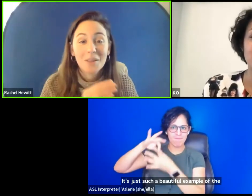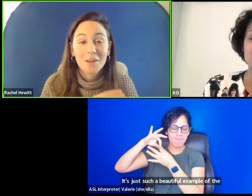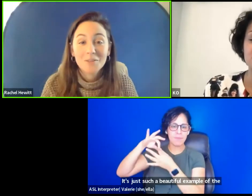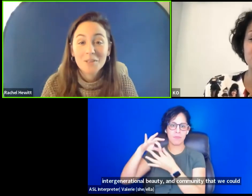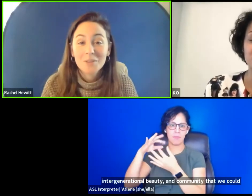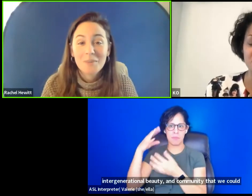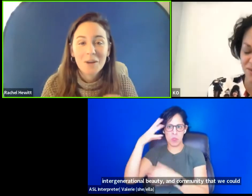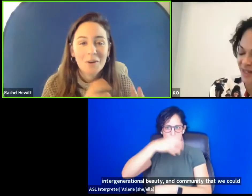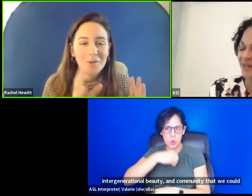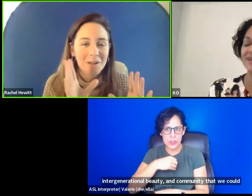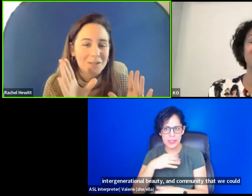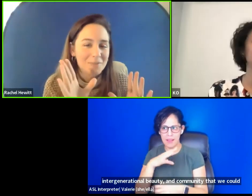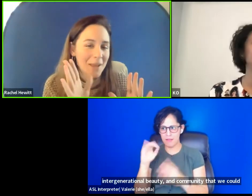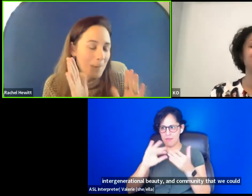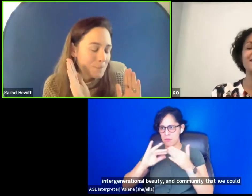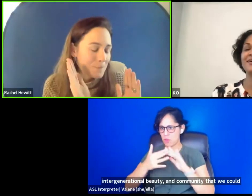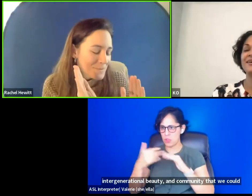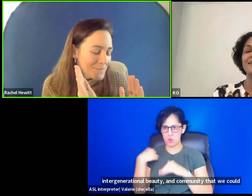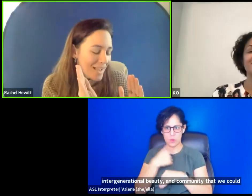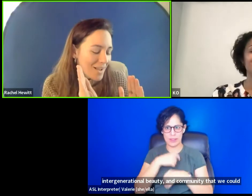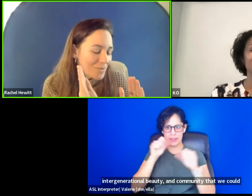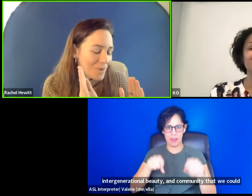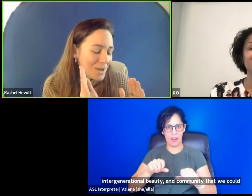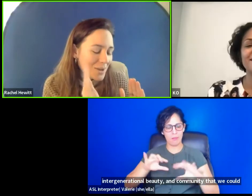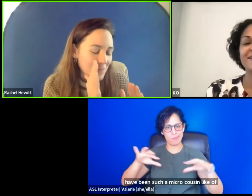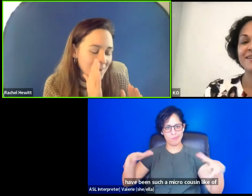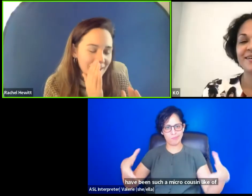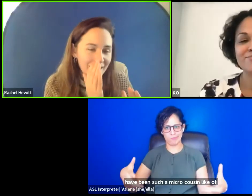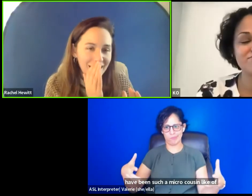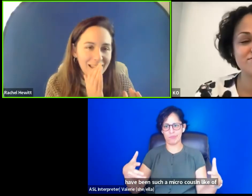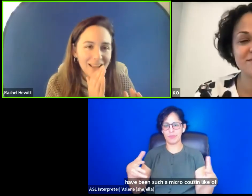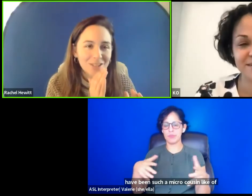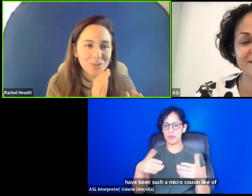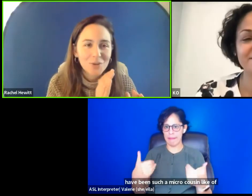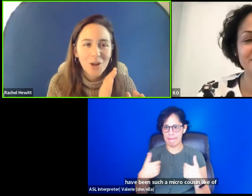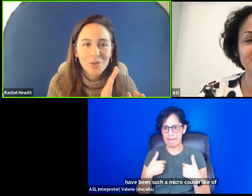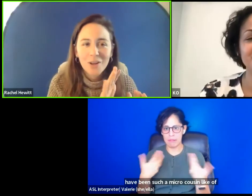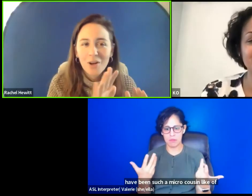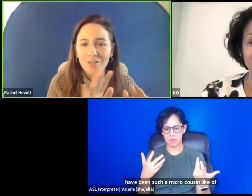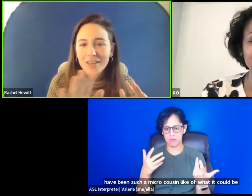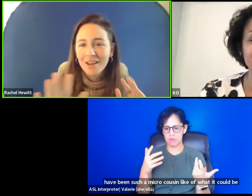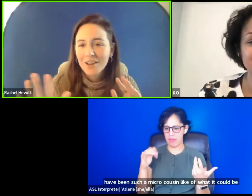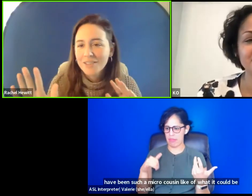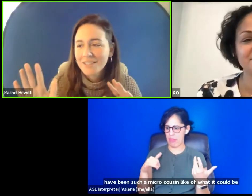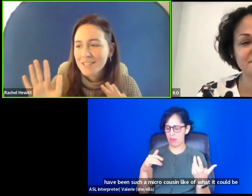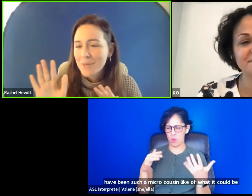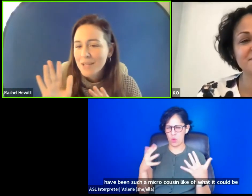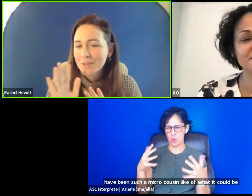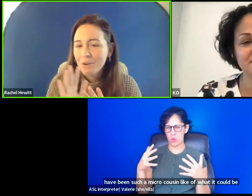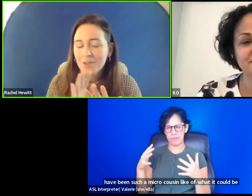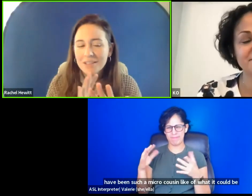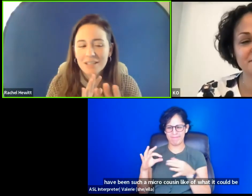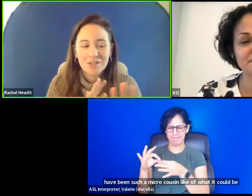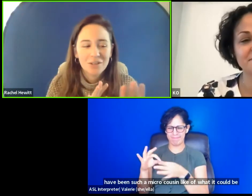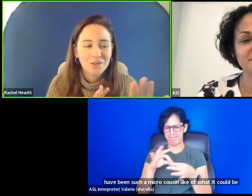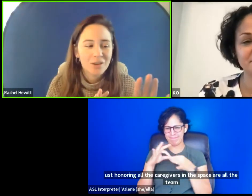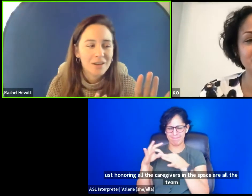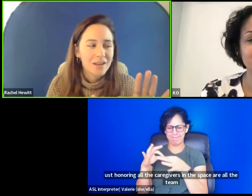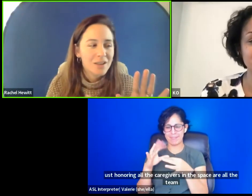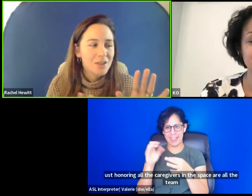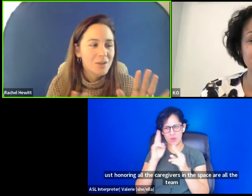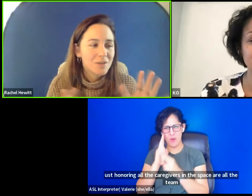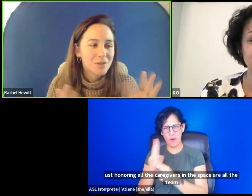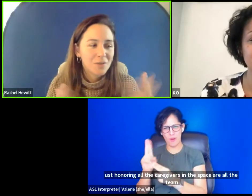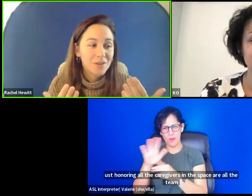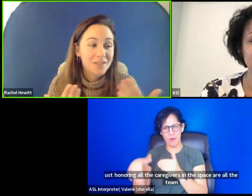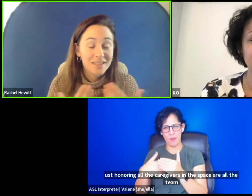But such a microcosm, like of what it could be. And just honoring all the caregivers in this space or all the teachers or